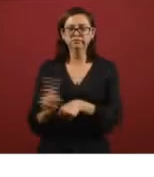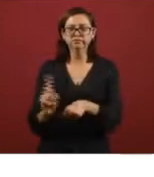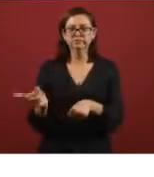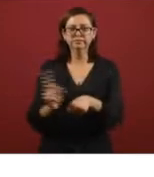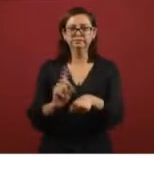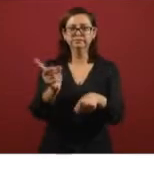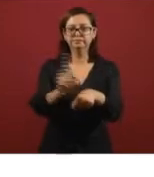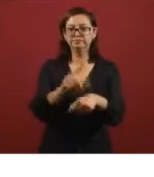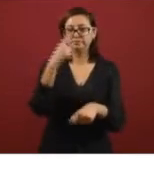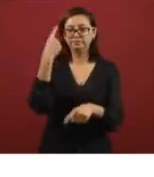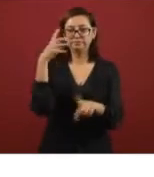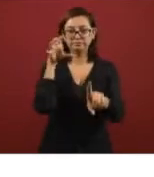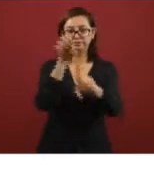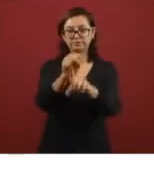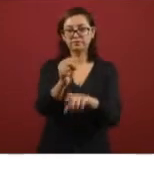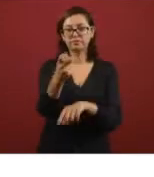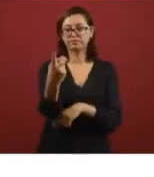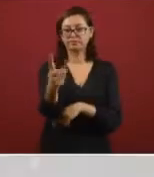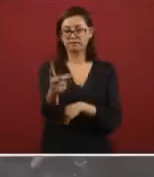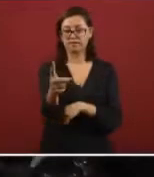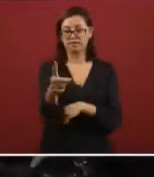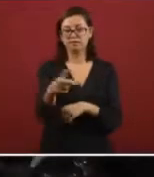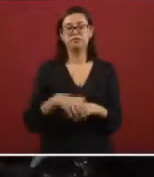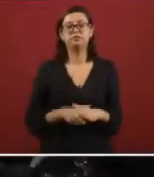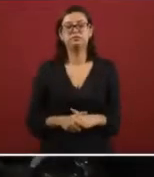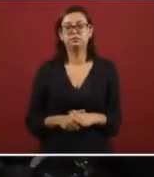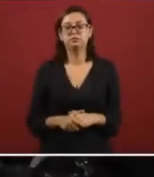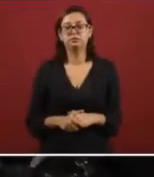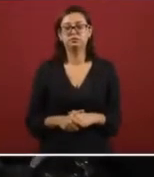barrels daily by the month of December